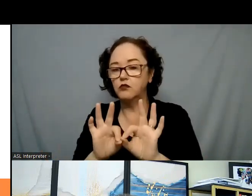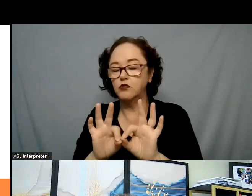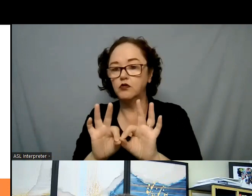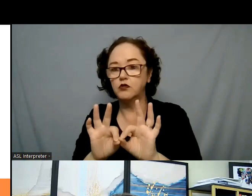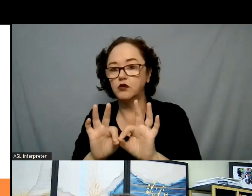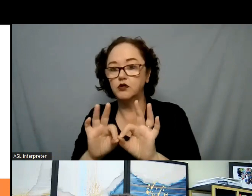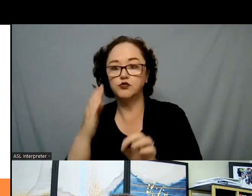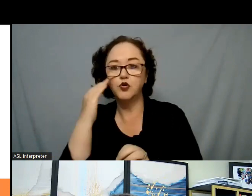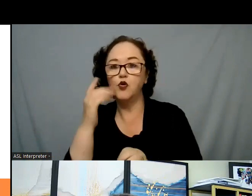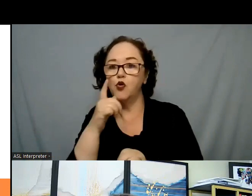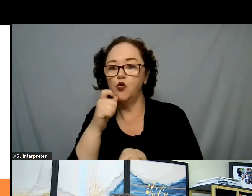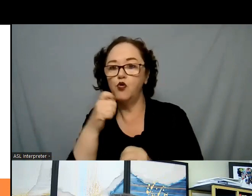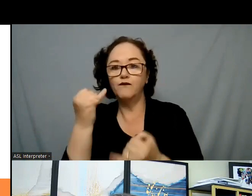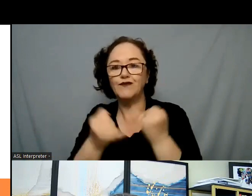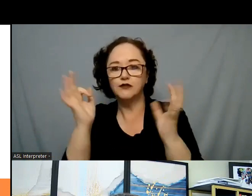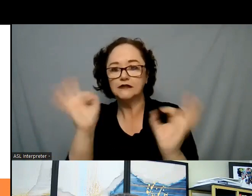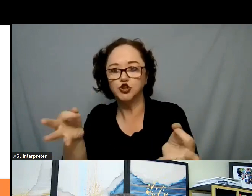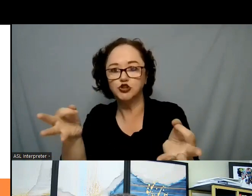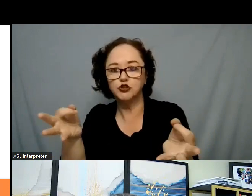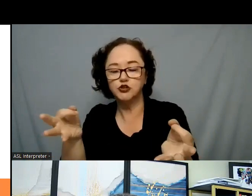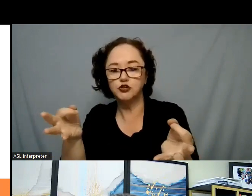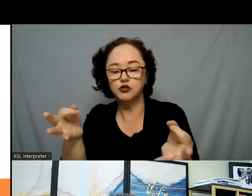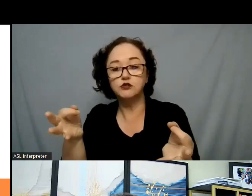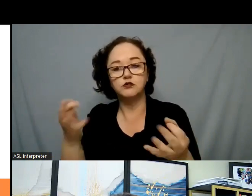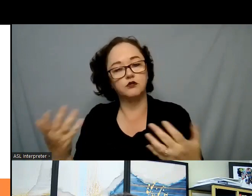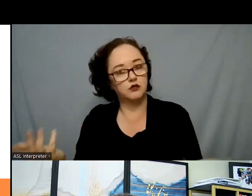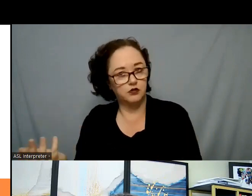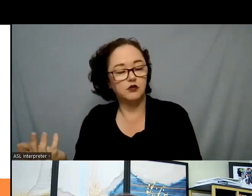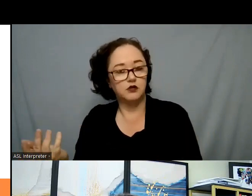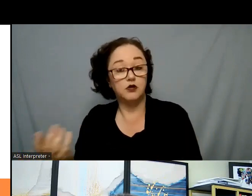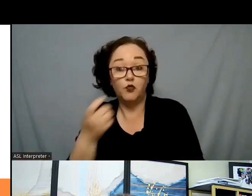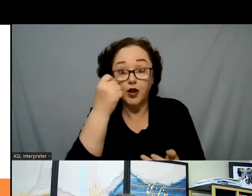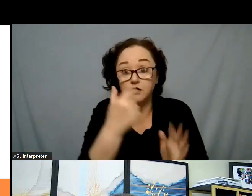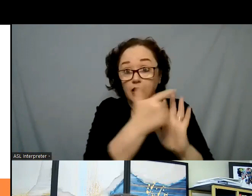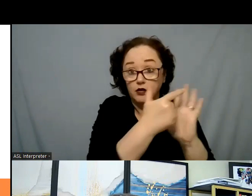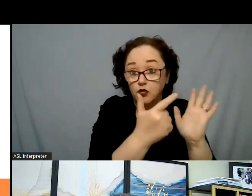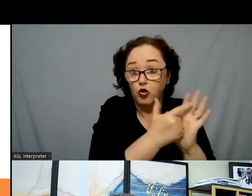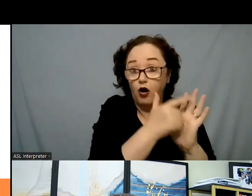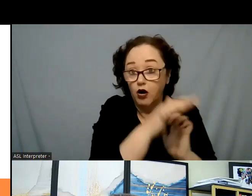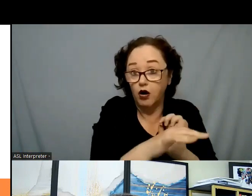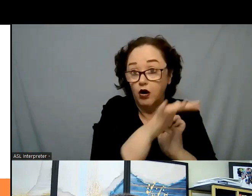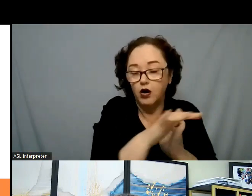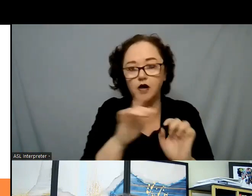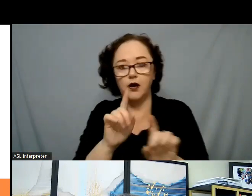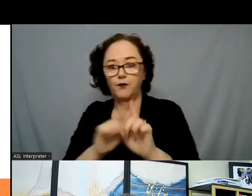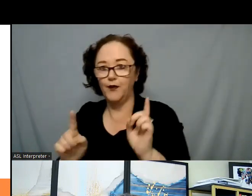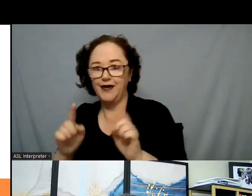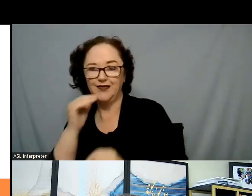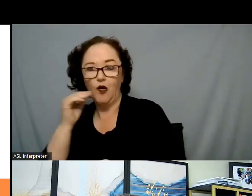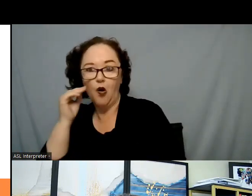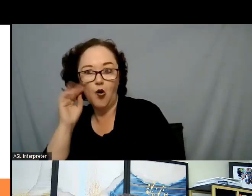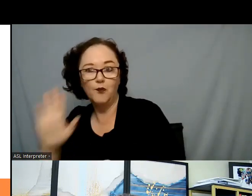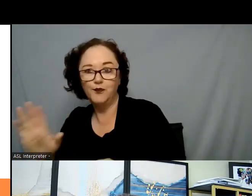final say. So, we understand what the laws of the land may say, but what happens within that culture? So, if the